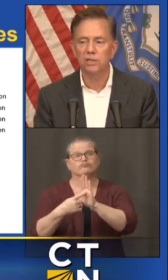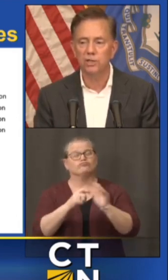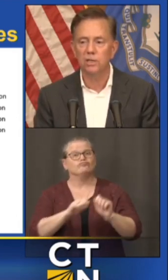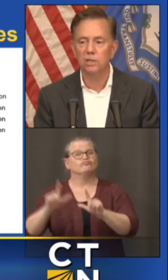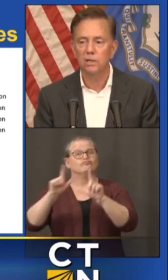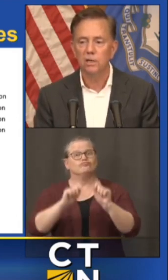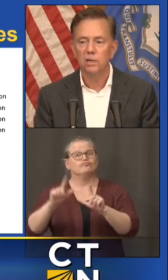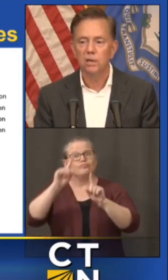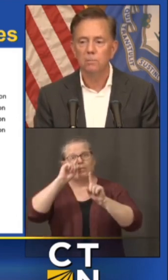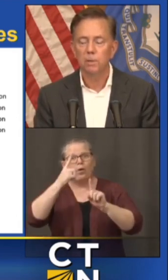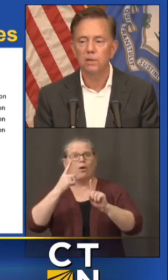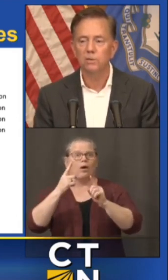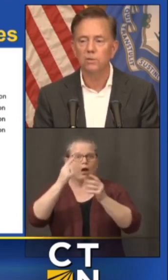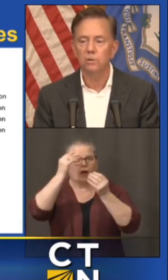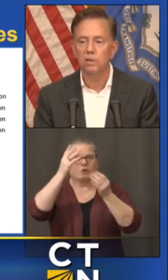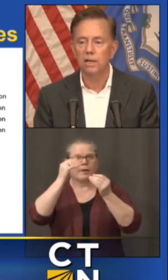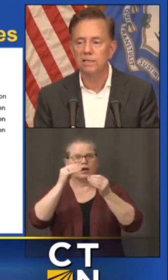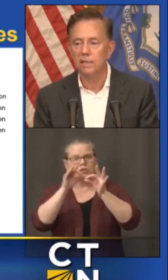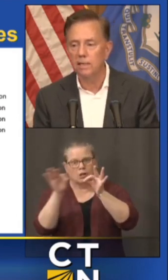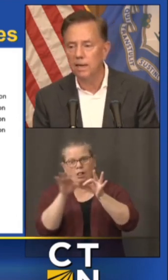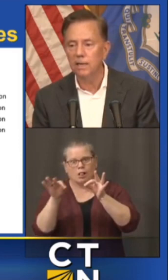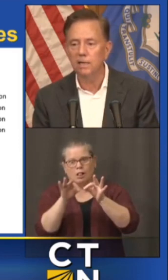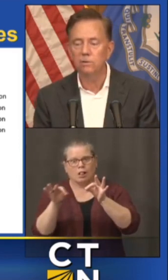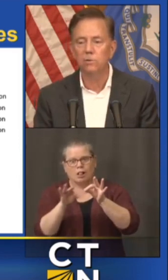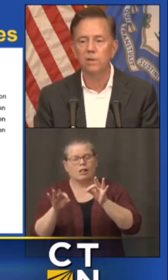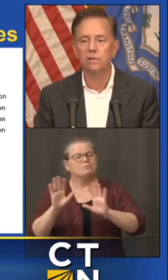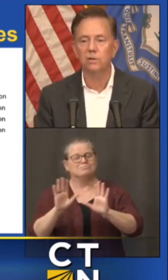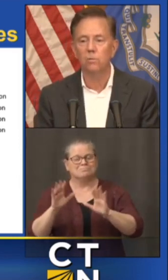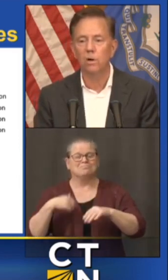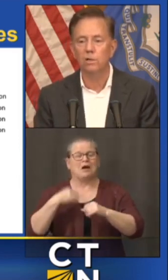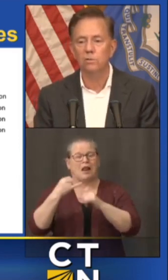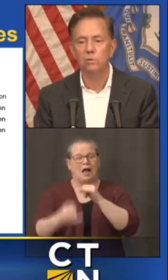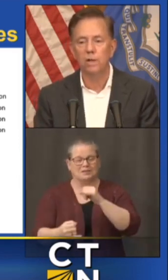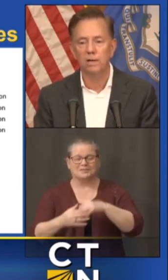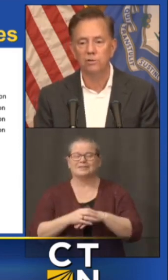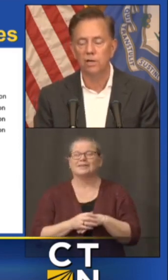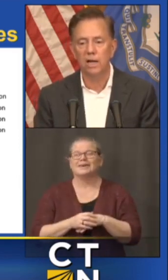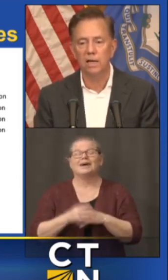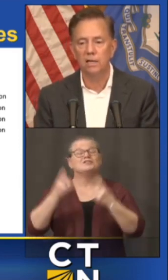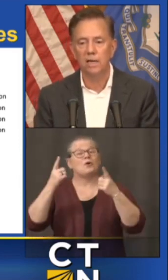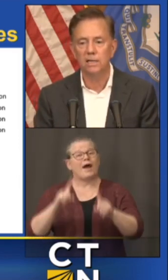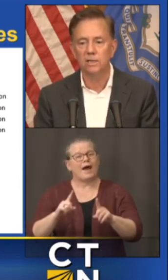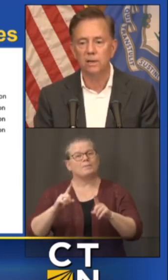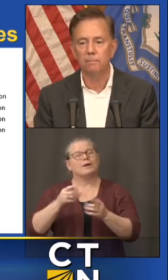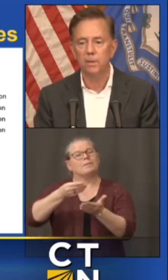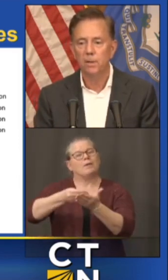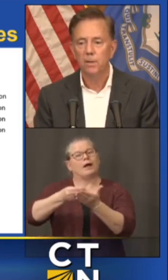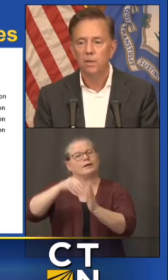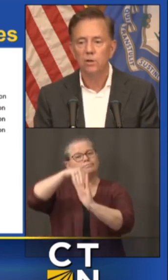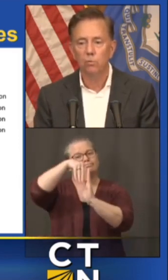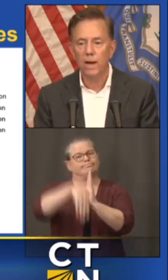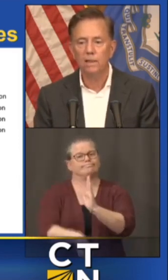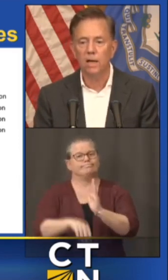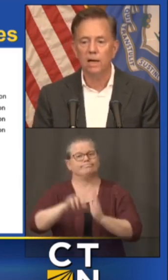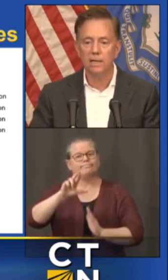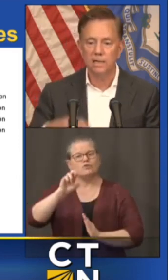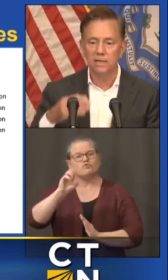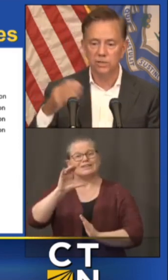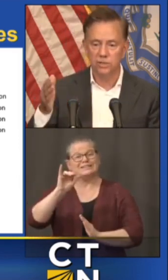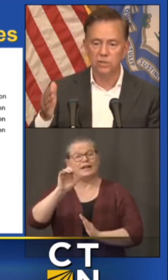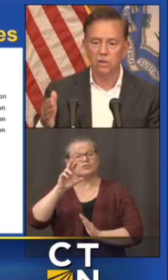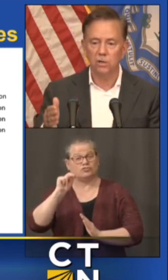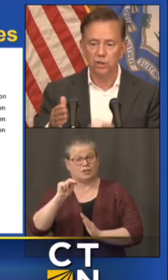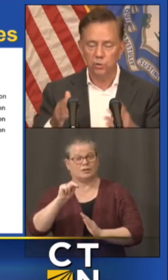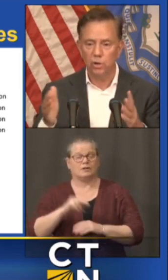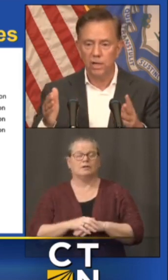recession compared to a 1990 and 2001 and 2008 and um the red line